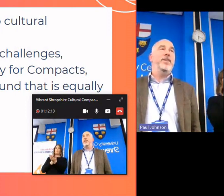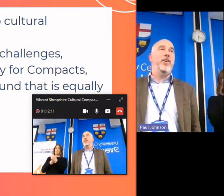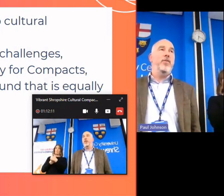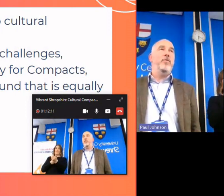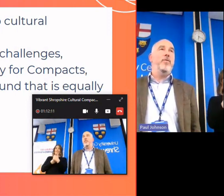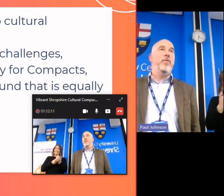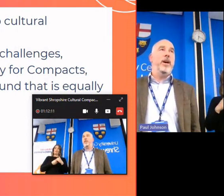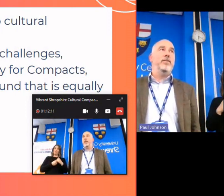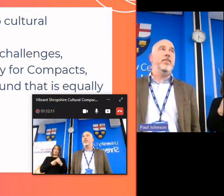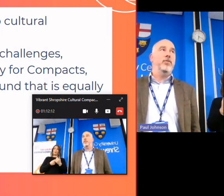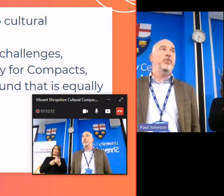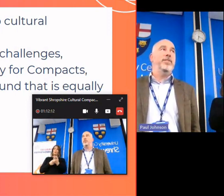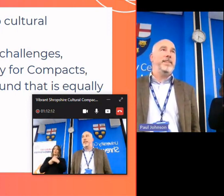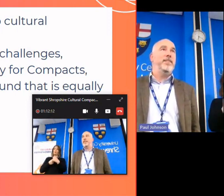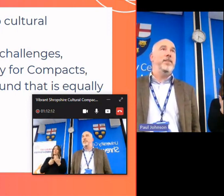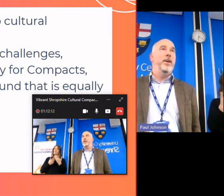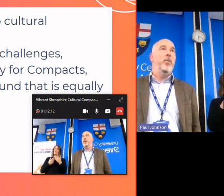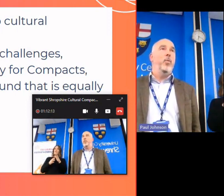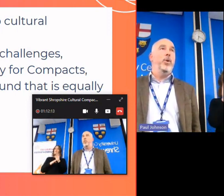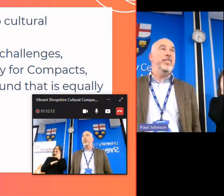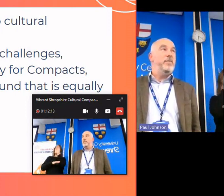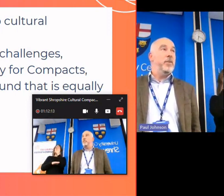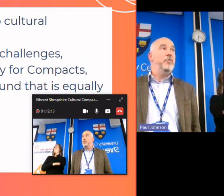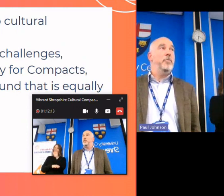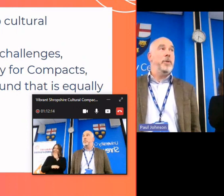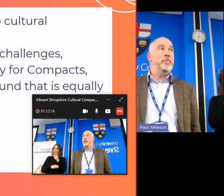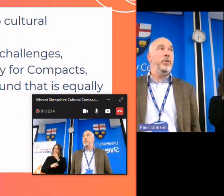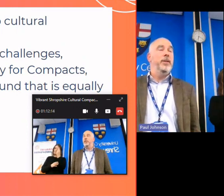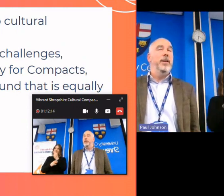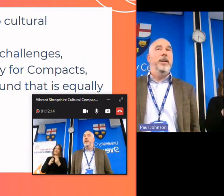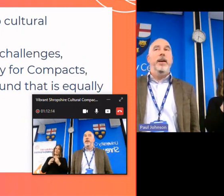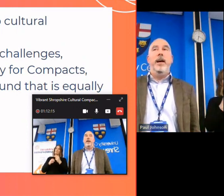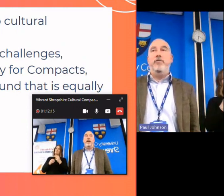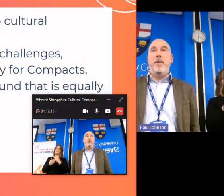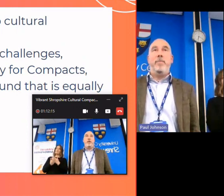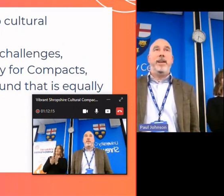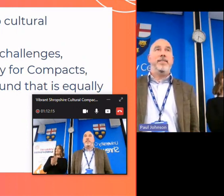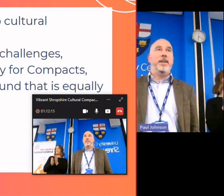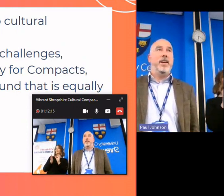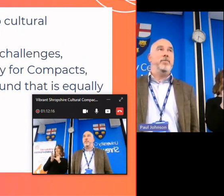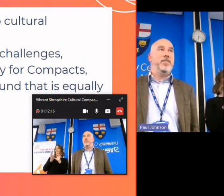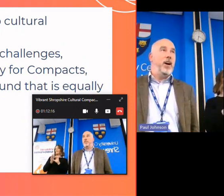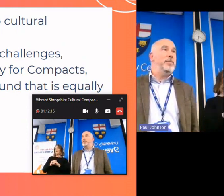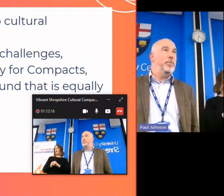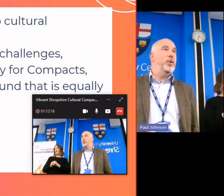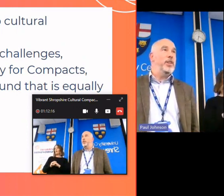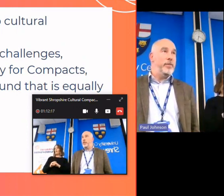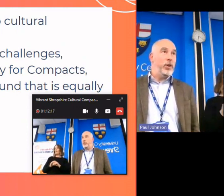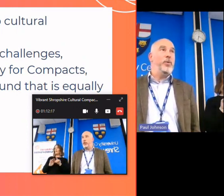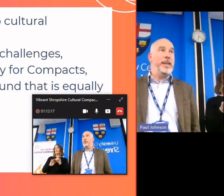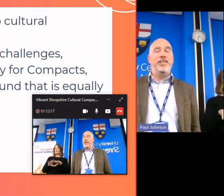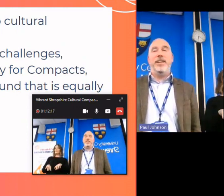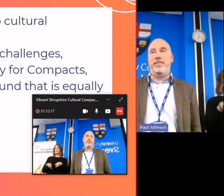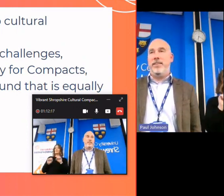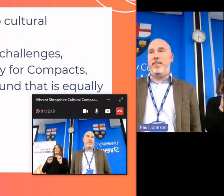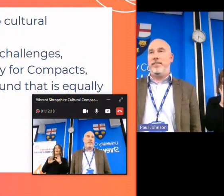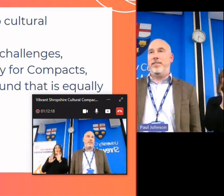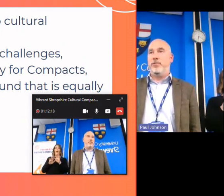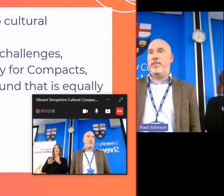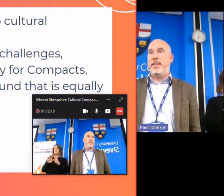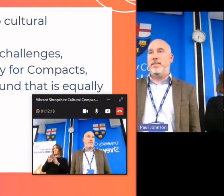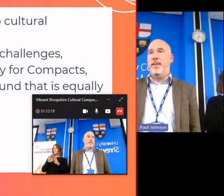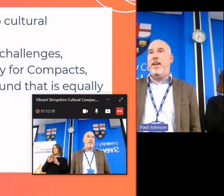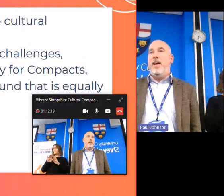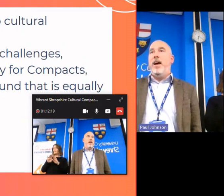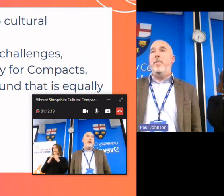outside of the arts and cultural sectors was difficult for people and remember that's the kind of starting point you've got to engage outside